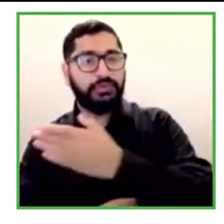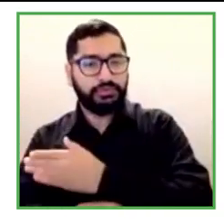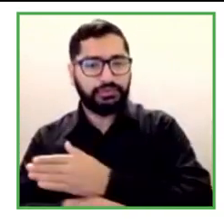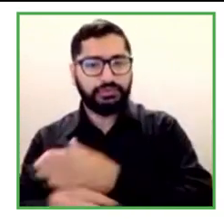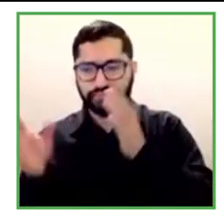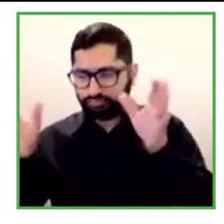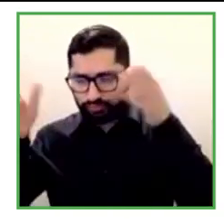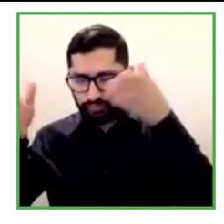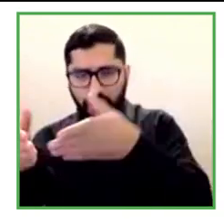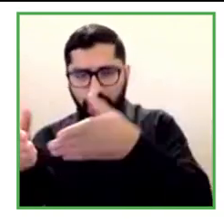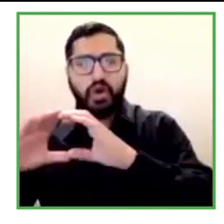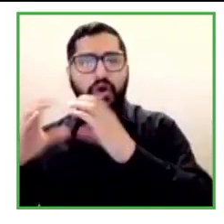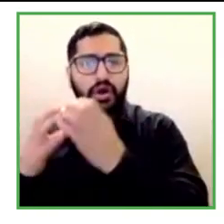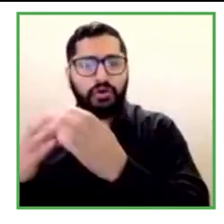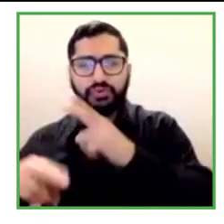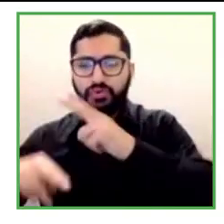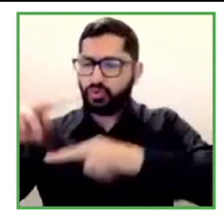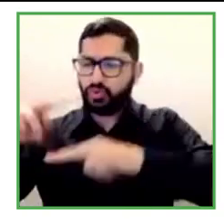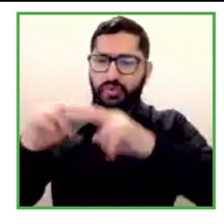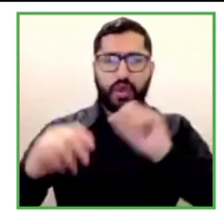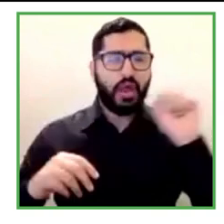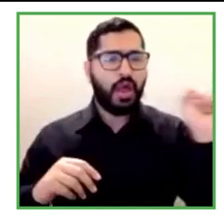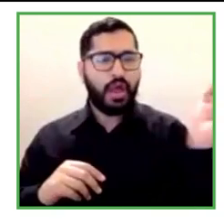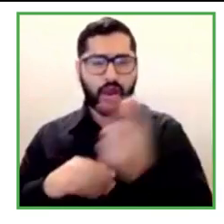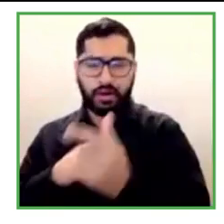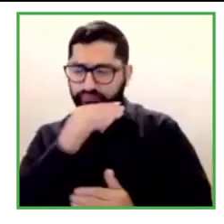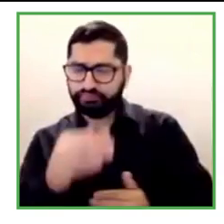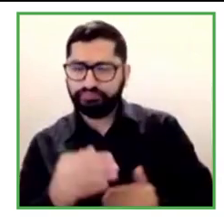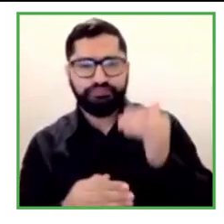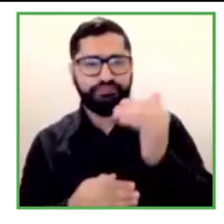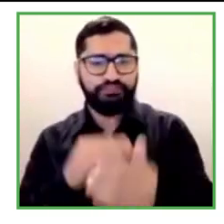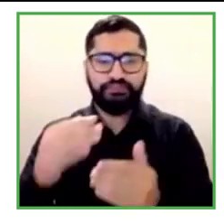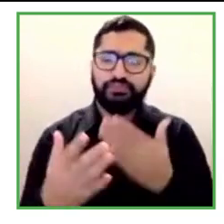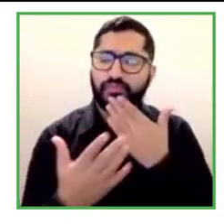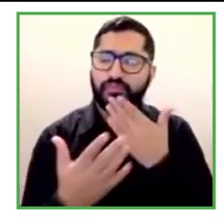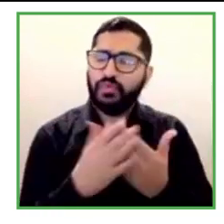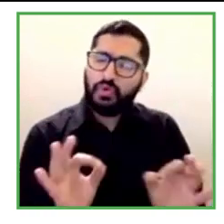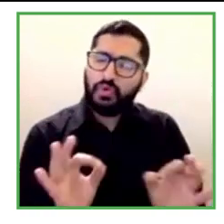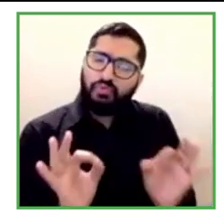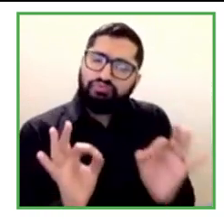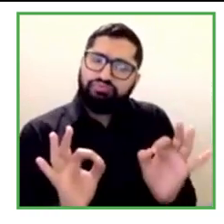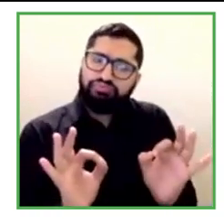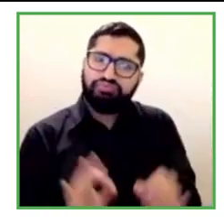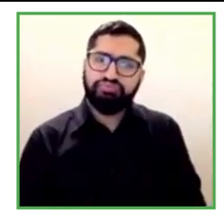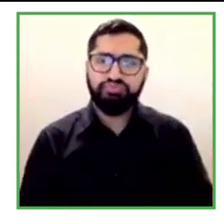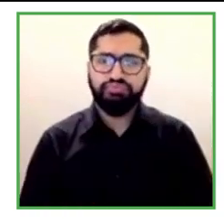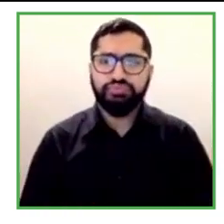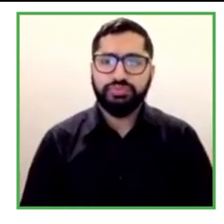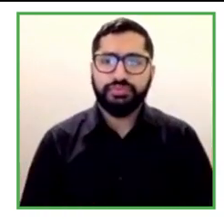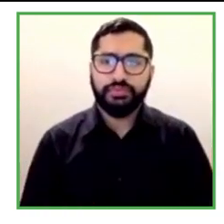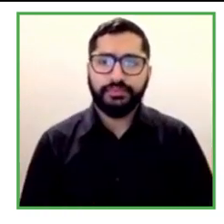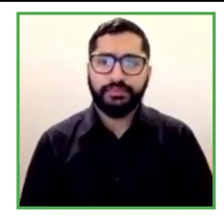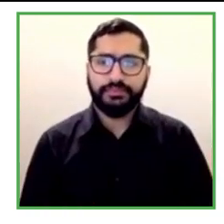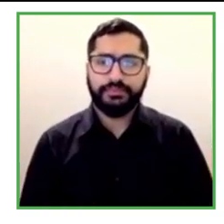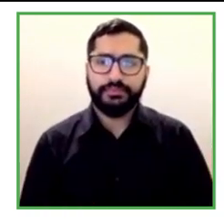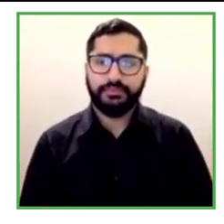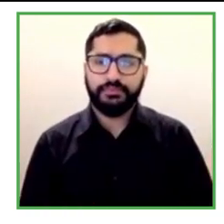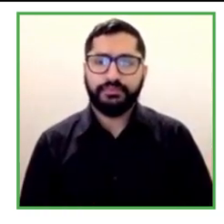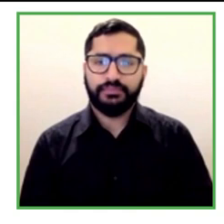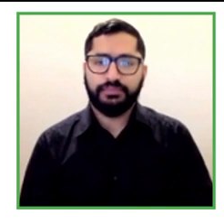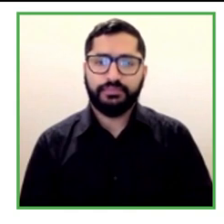much do you think is the importance of conducting interviews